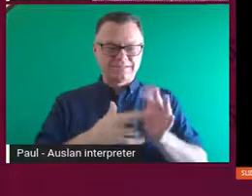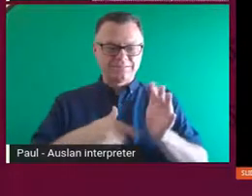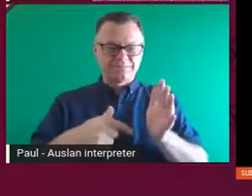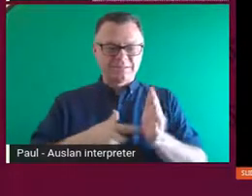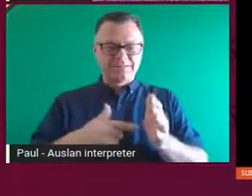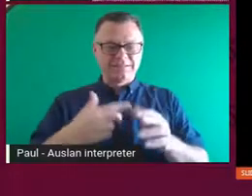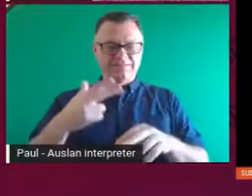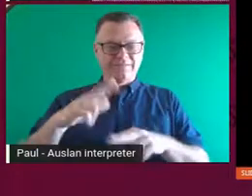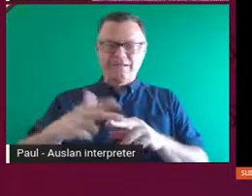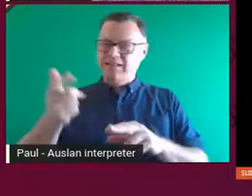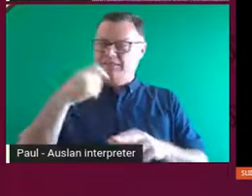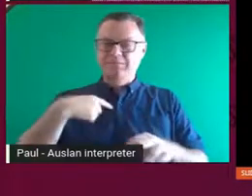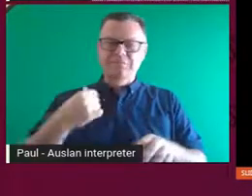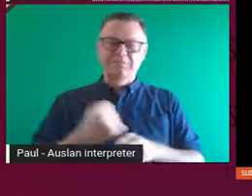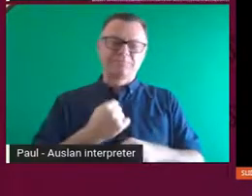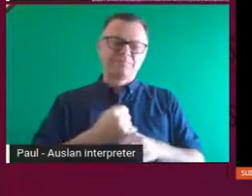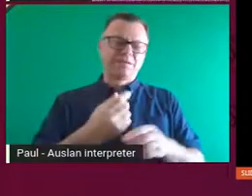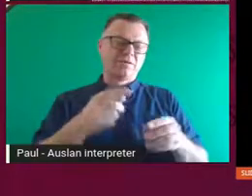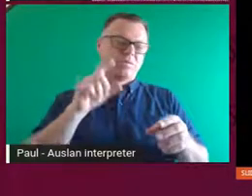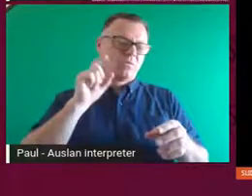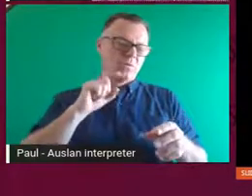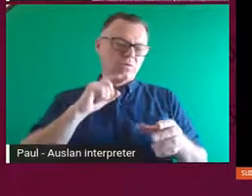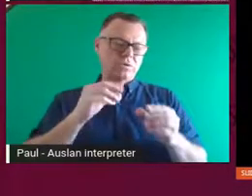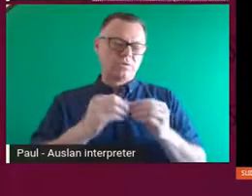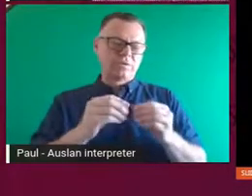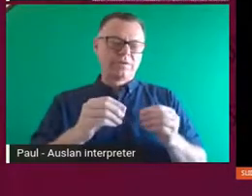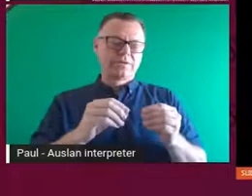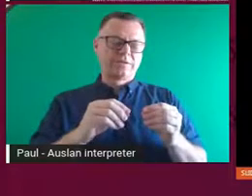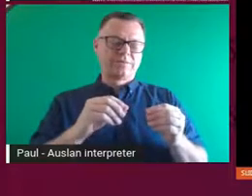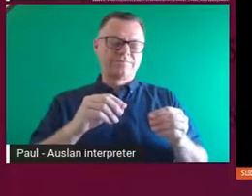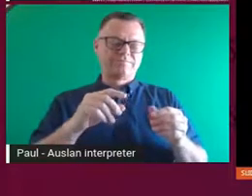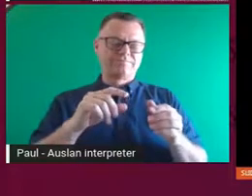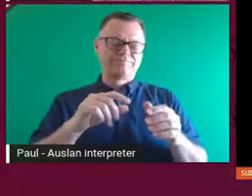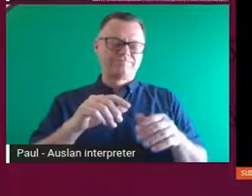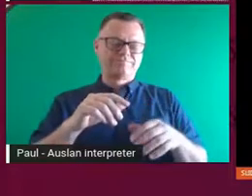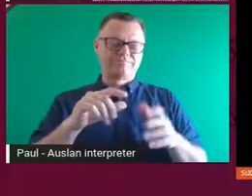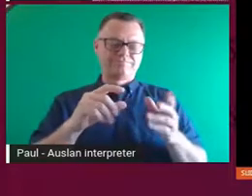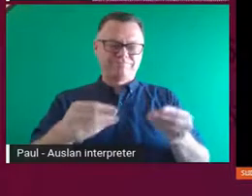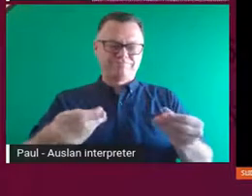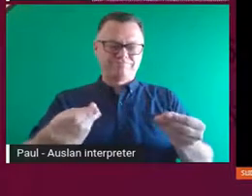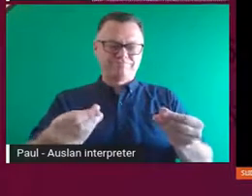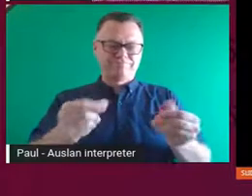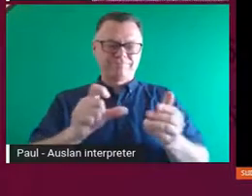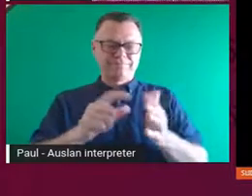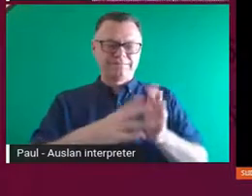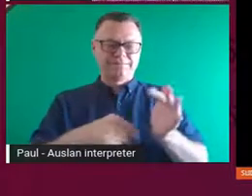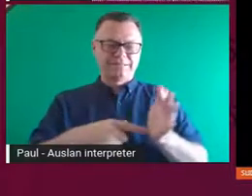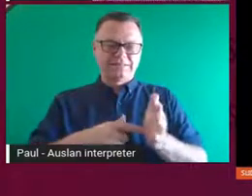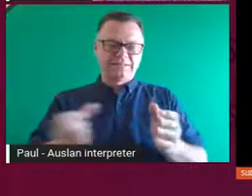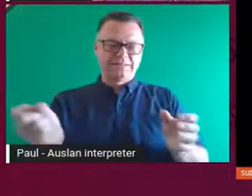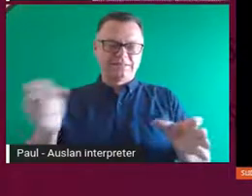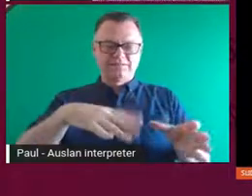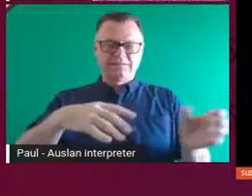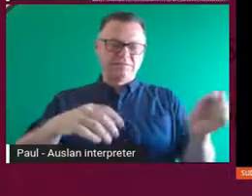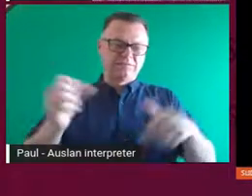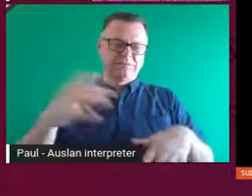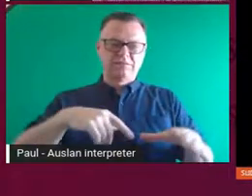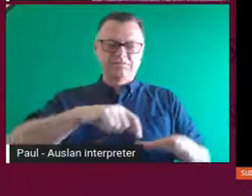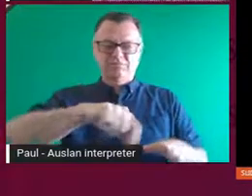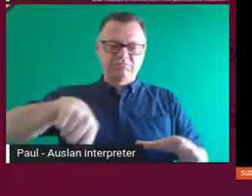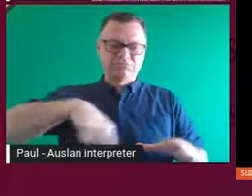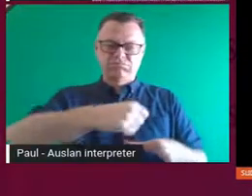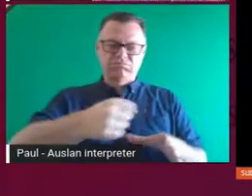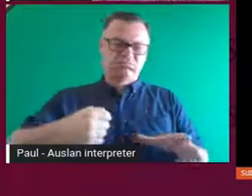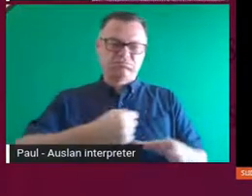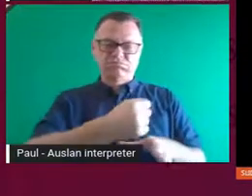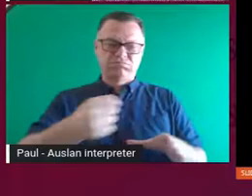So I was, you know, working on site as well. So I think I've always been really inspired by my parents. My mum's always